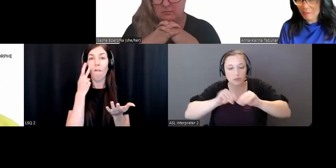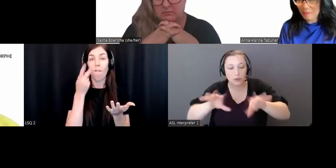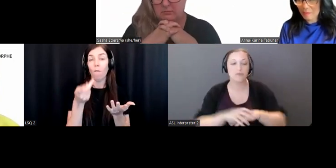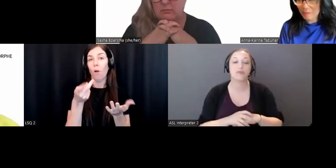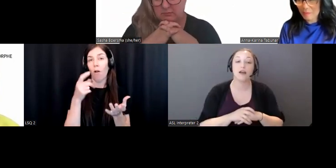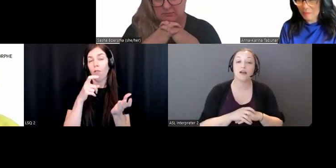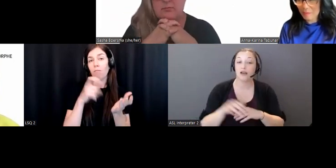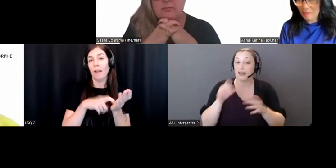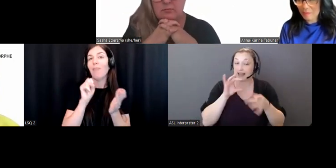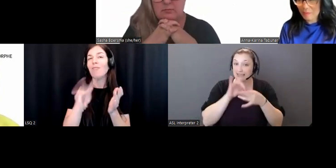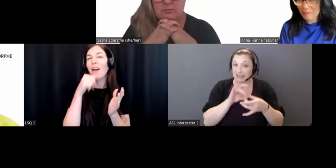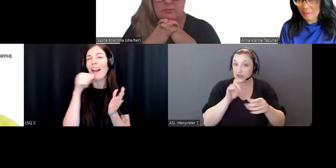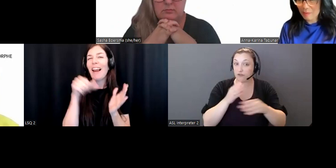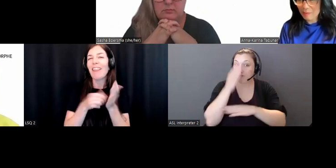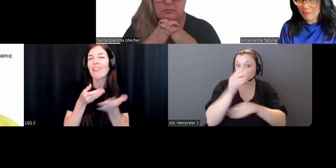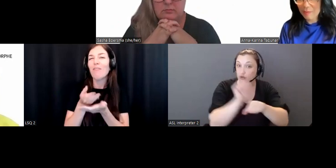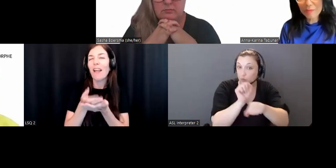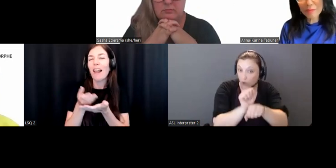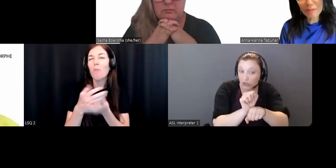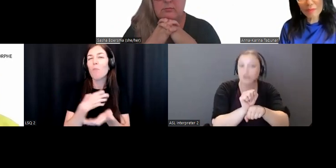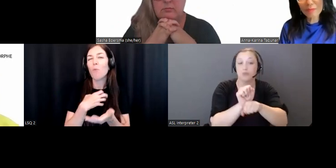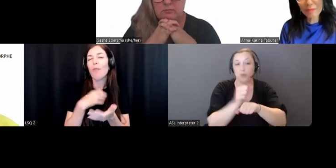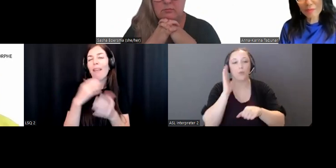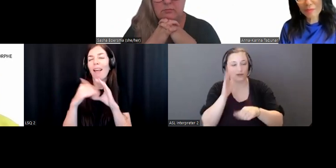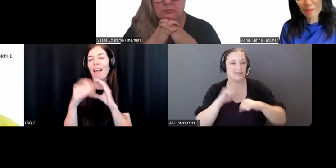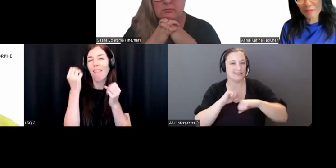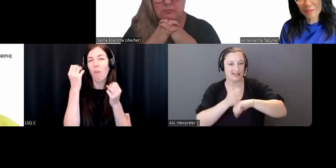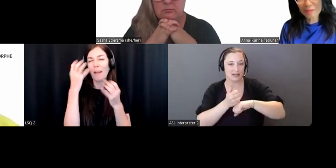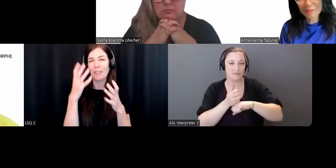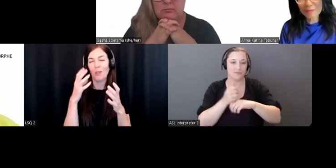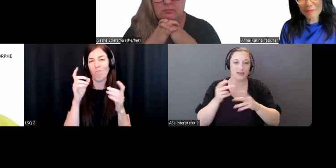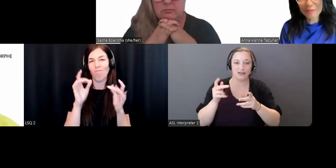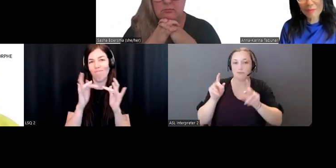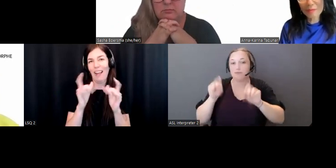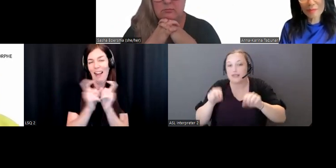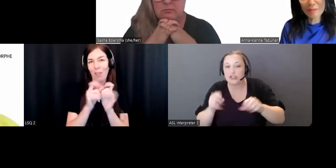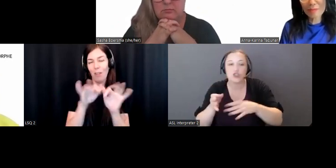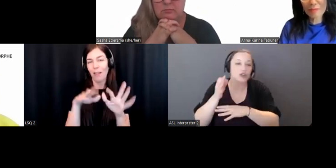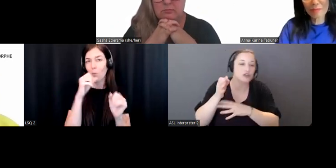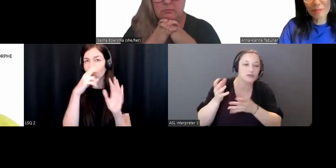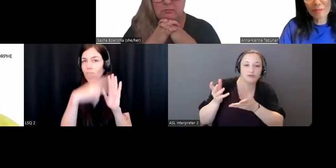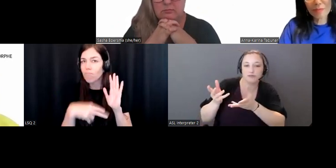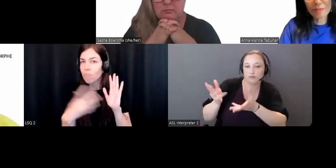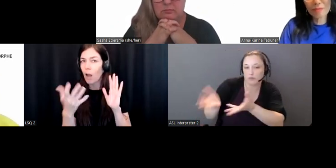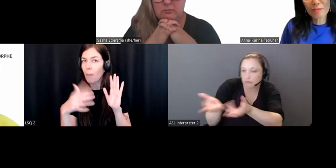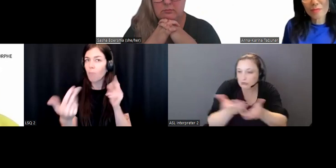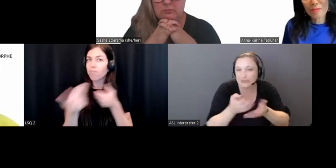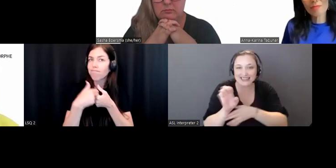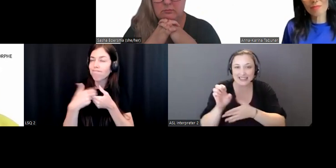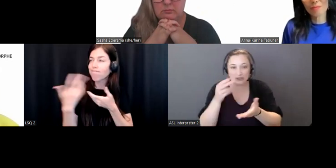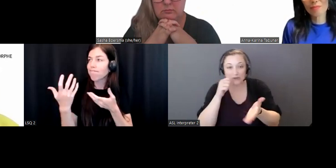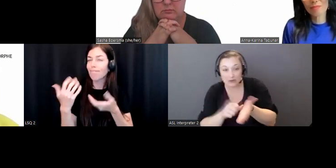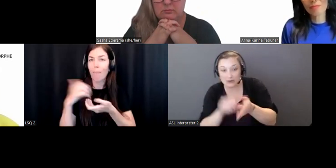LinkedIn, and also reaching out to all our wonderful partners and collaborators across the sector to also help post and boost the